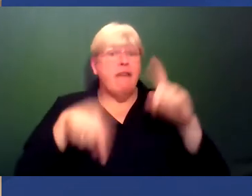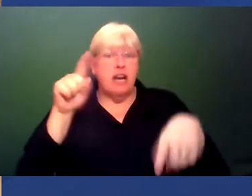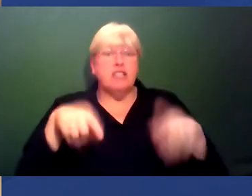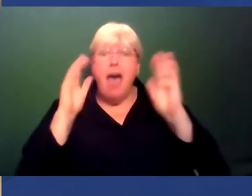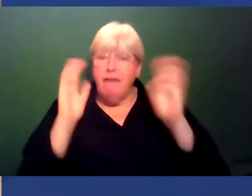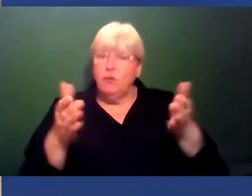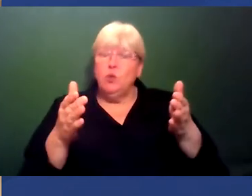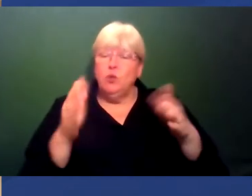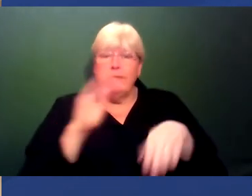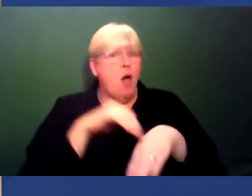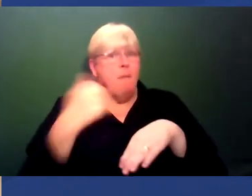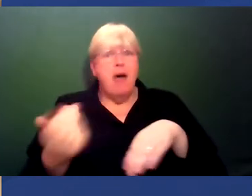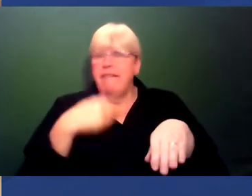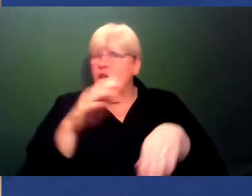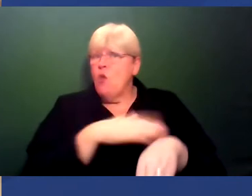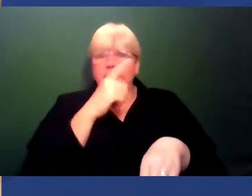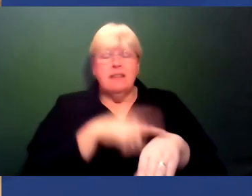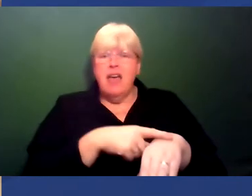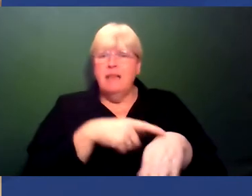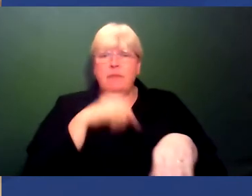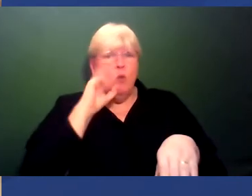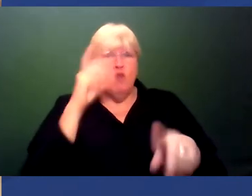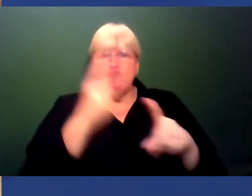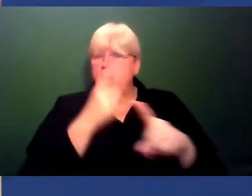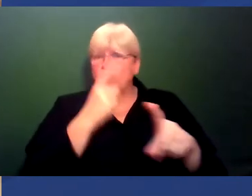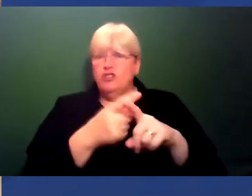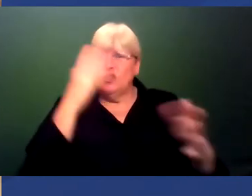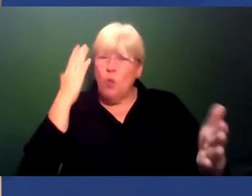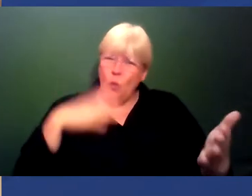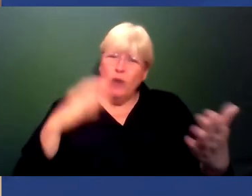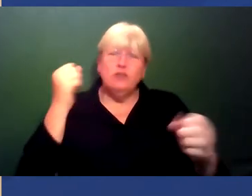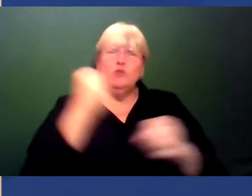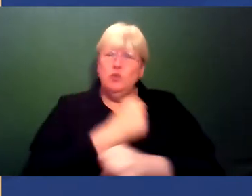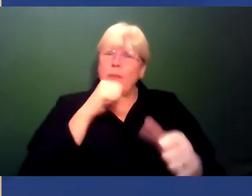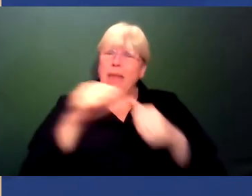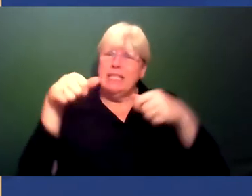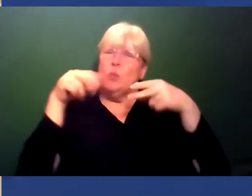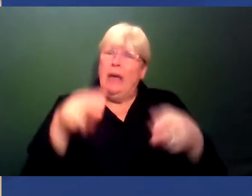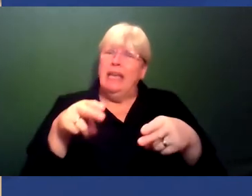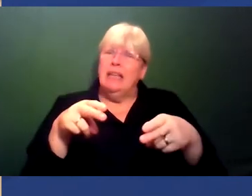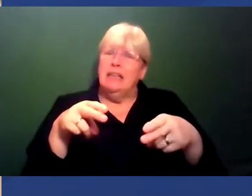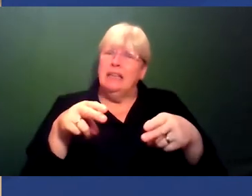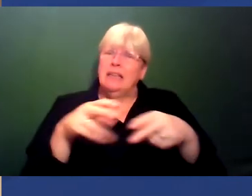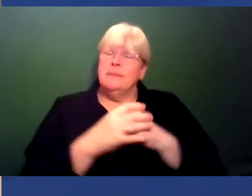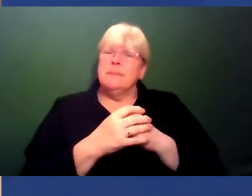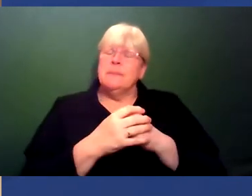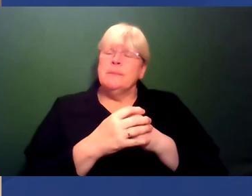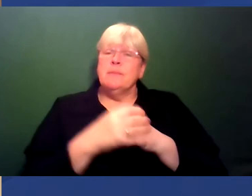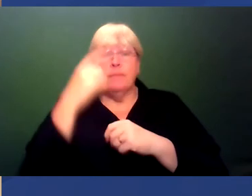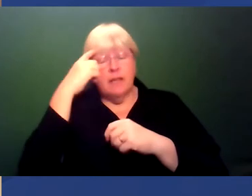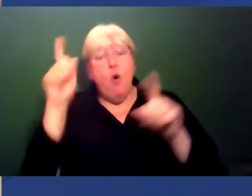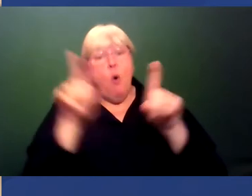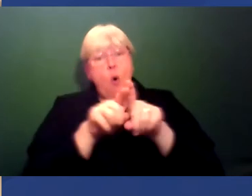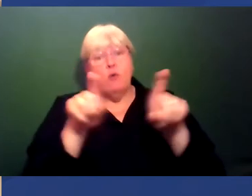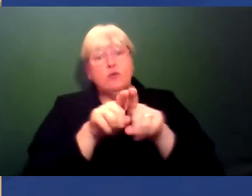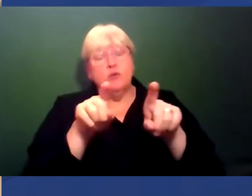longer than it normally would. We're not going to rush this because we actually want to do this the best possible way. I think as well, we